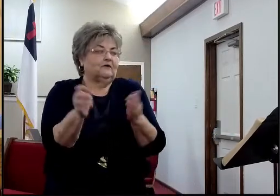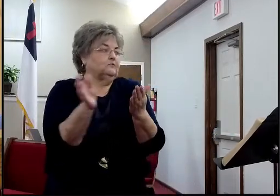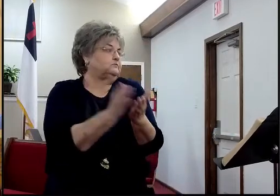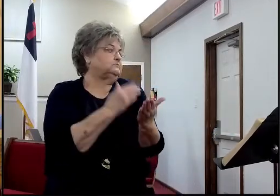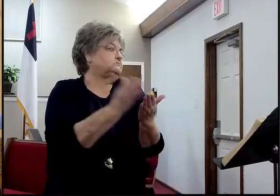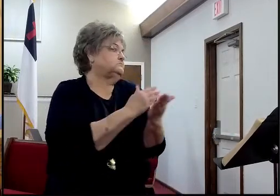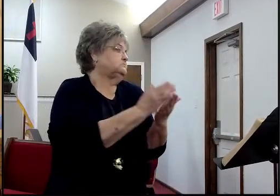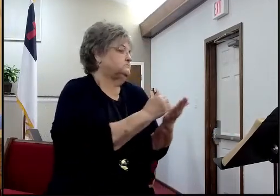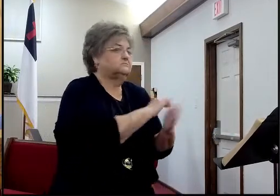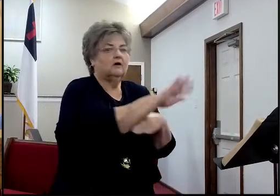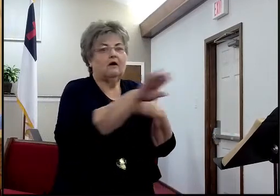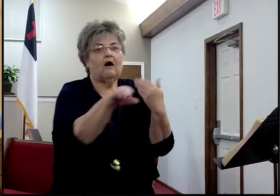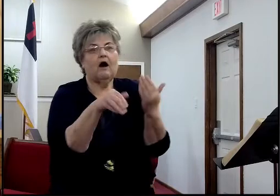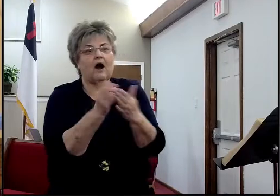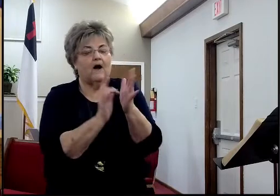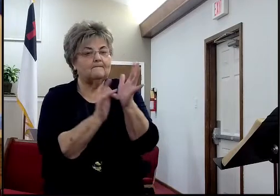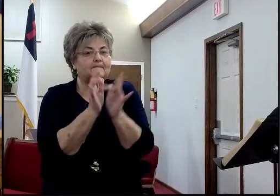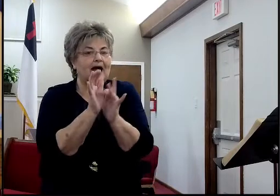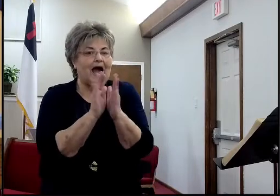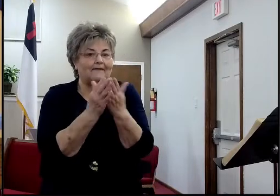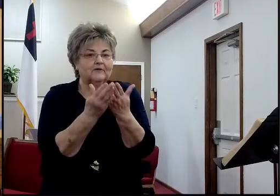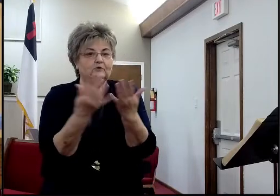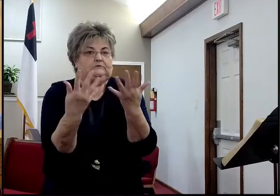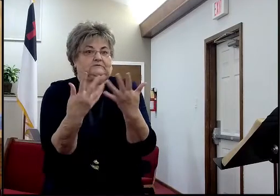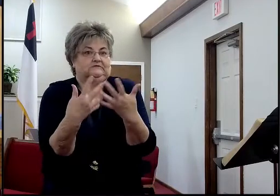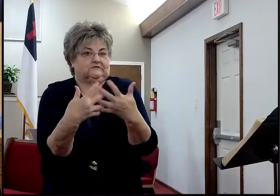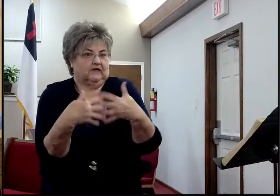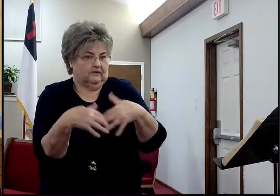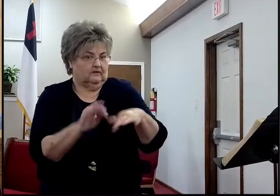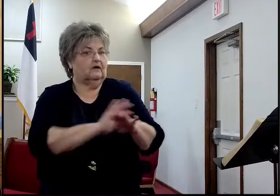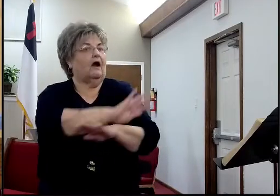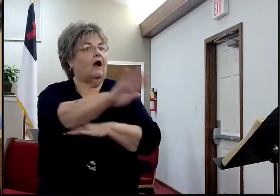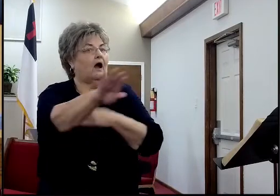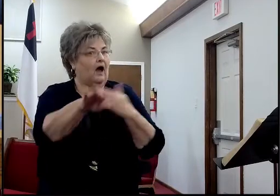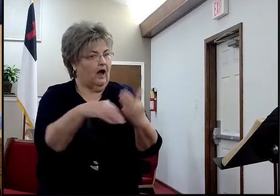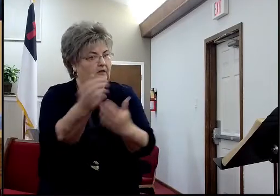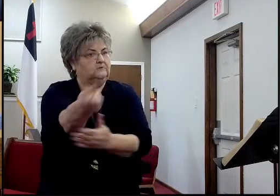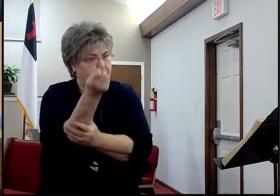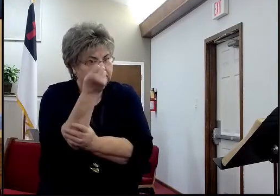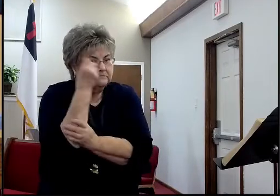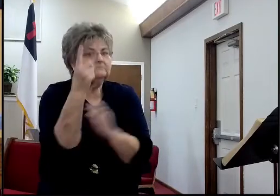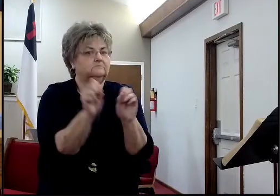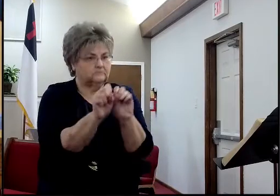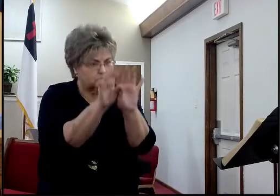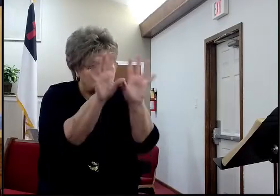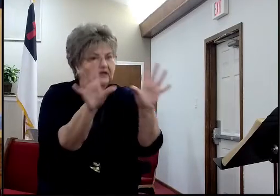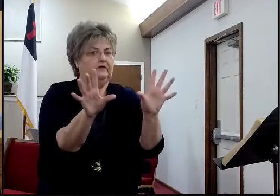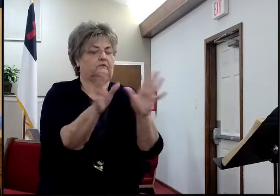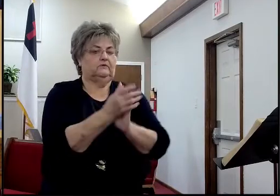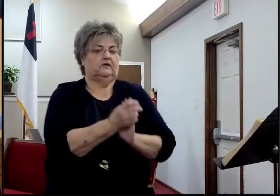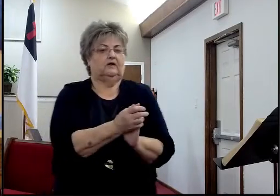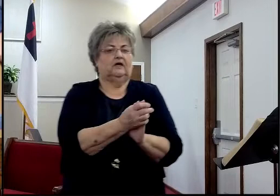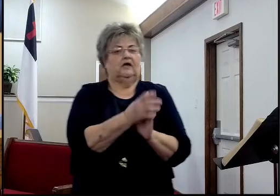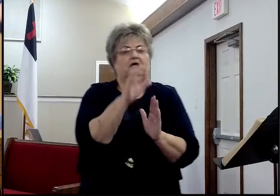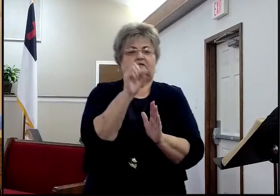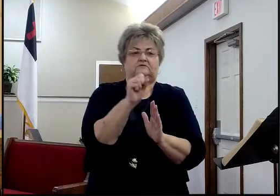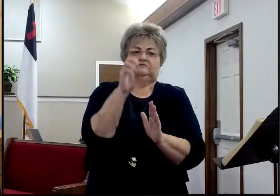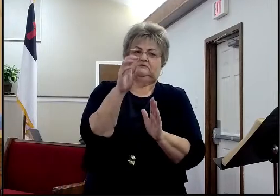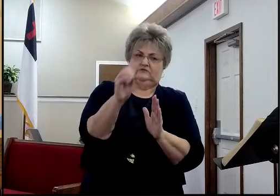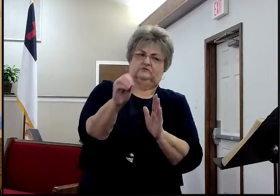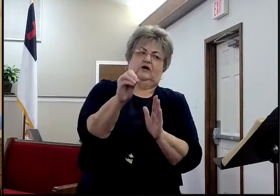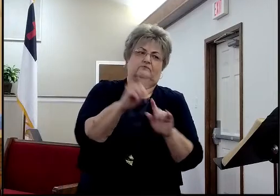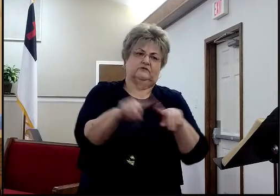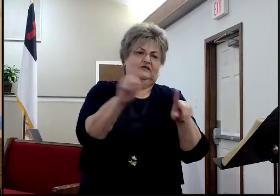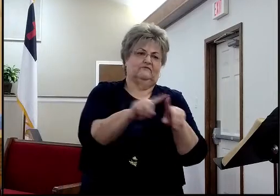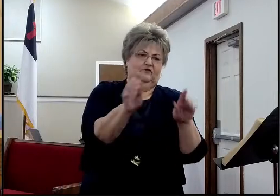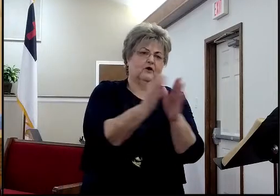verse by verse, these verses, they span quite a distance, if between, between chapters, times, and books, and